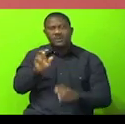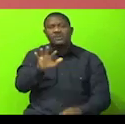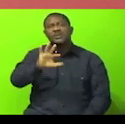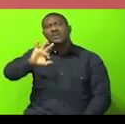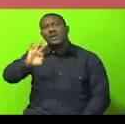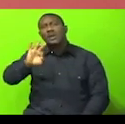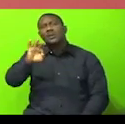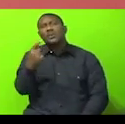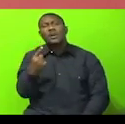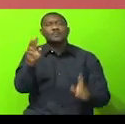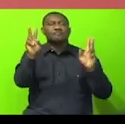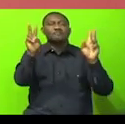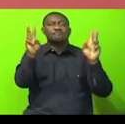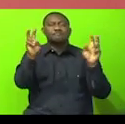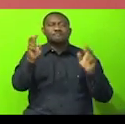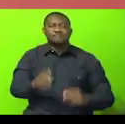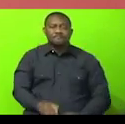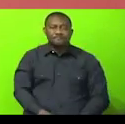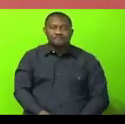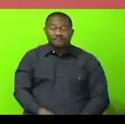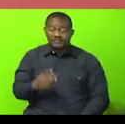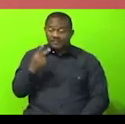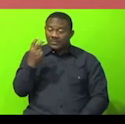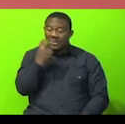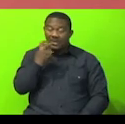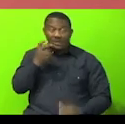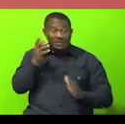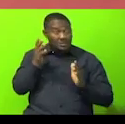I want